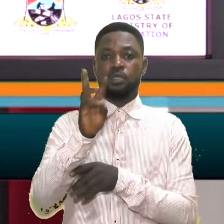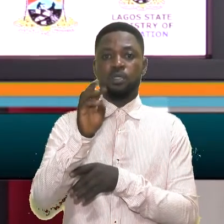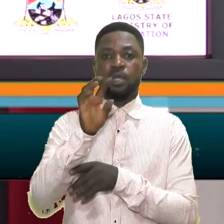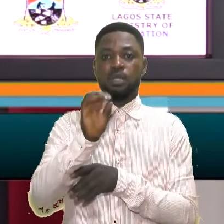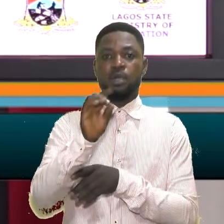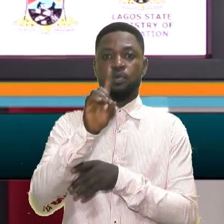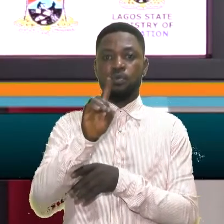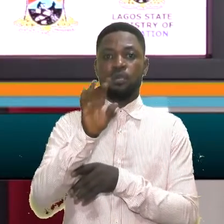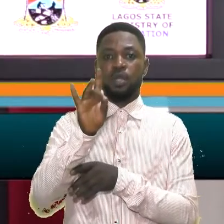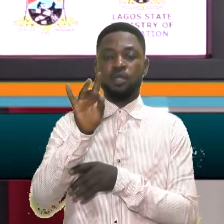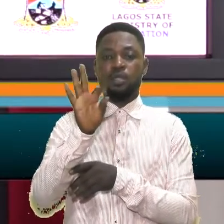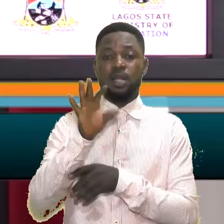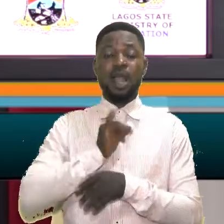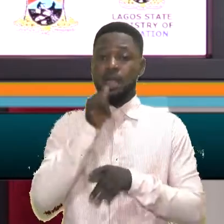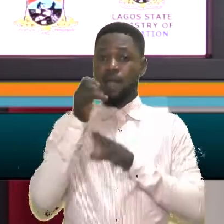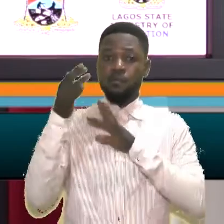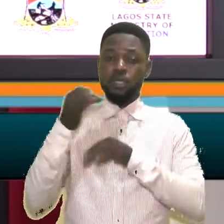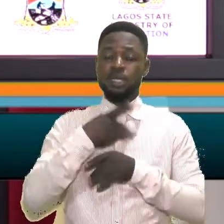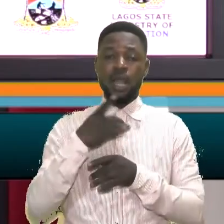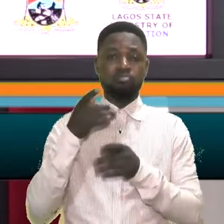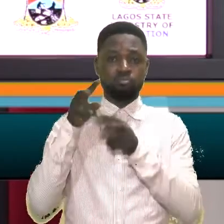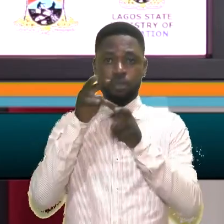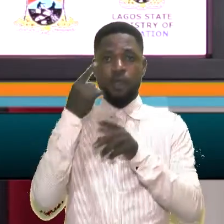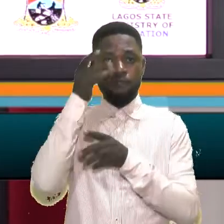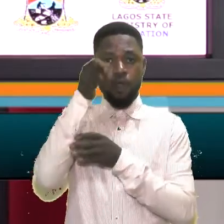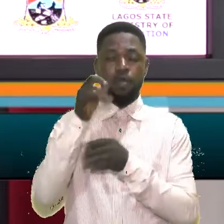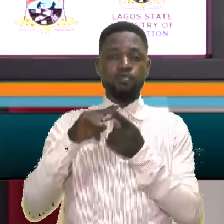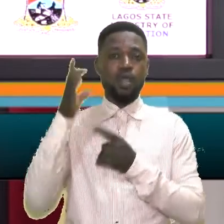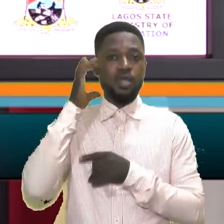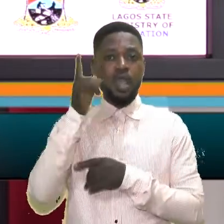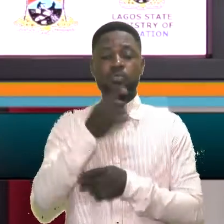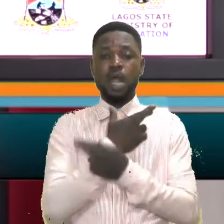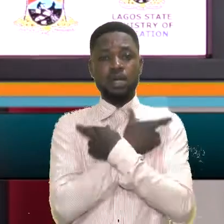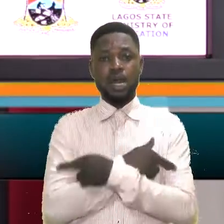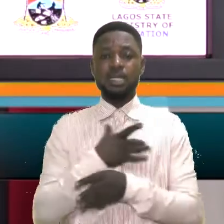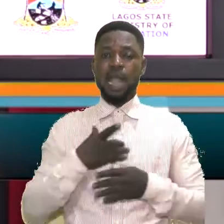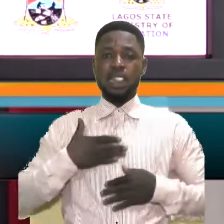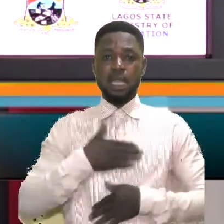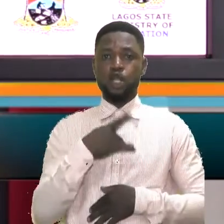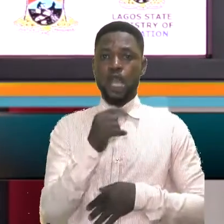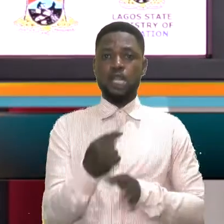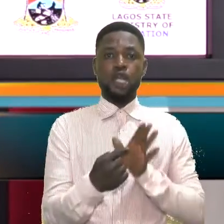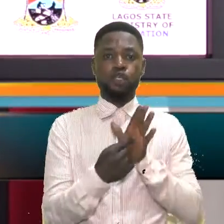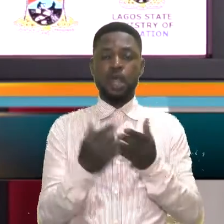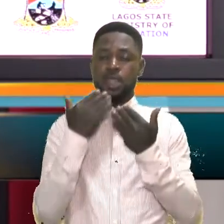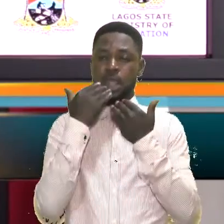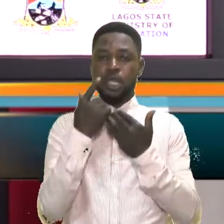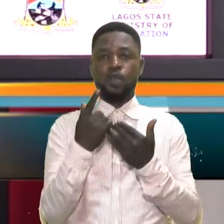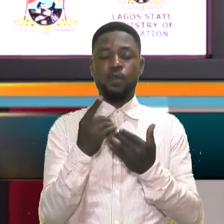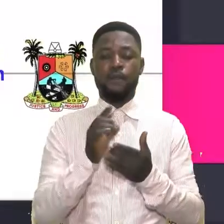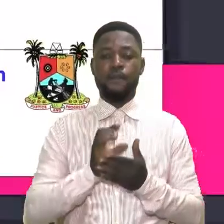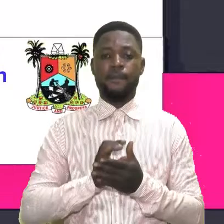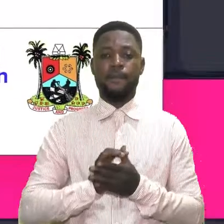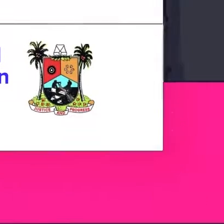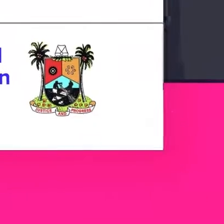-889. Yes, I'm waiting and I'm looking forward to hearing from you. Sit down, relax and enjoy the show. Thank